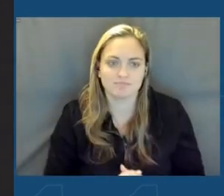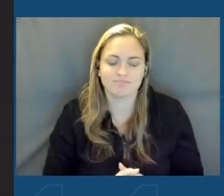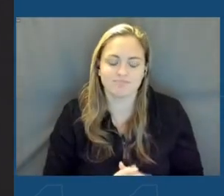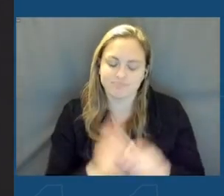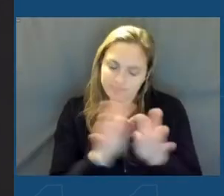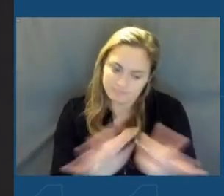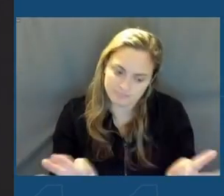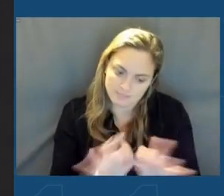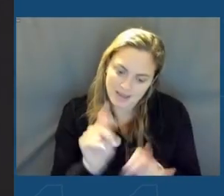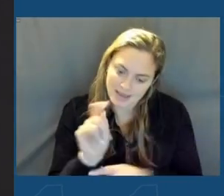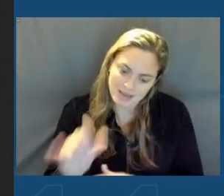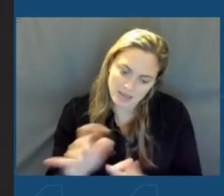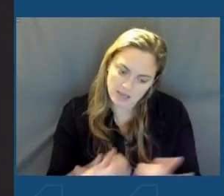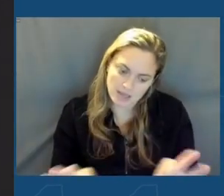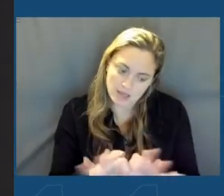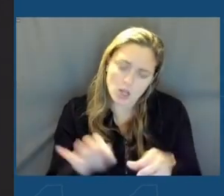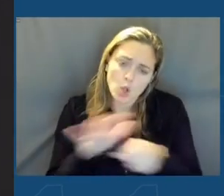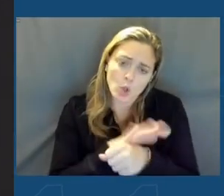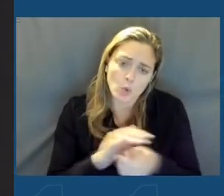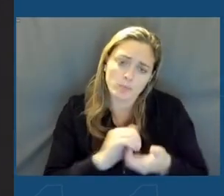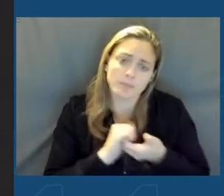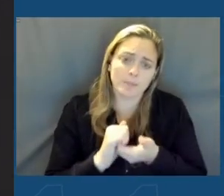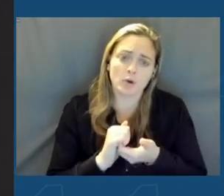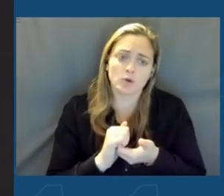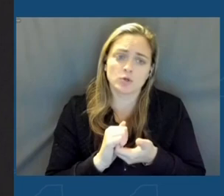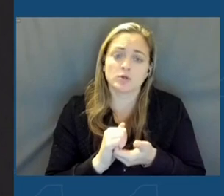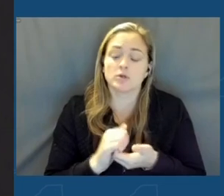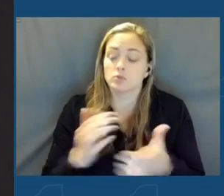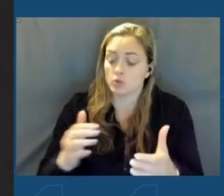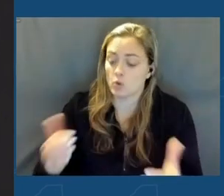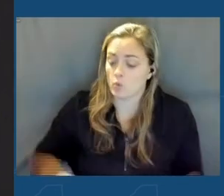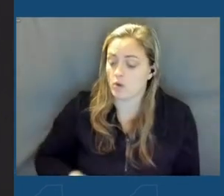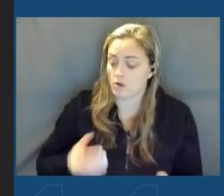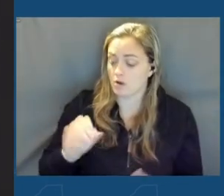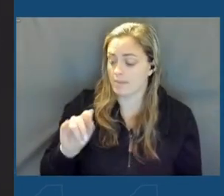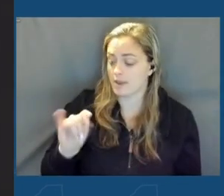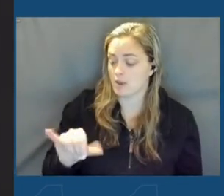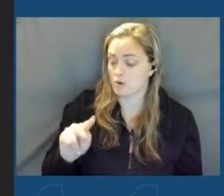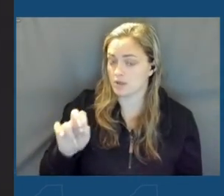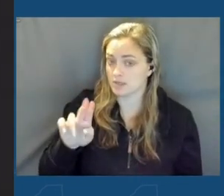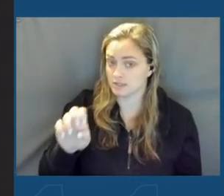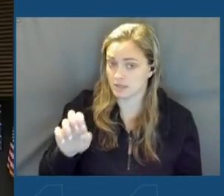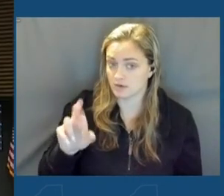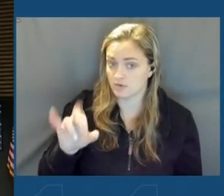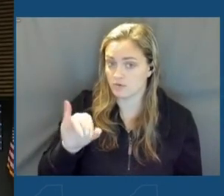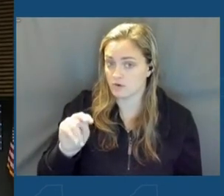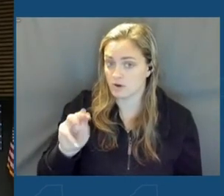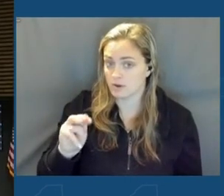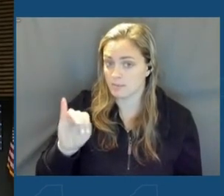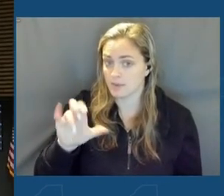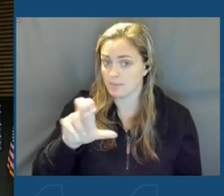key. And the key is to have local partners. With that, let me welcome county executive Ryan McMahon.